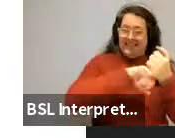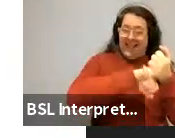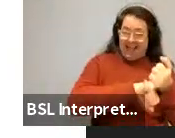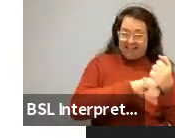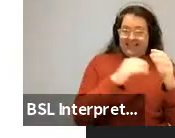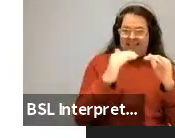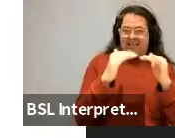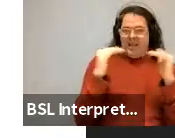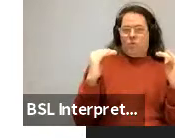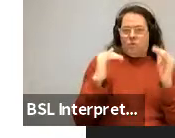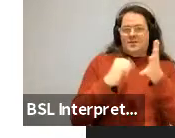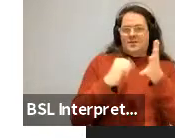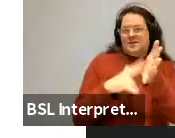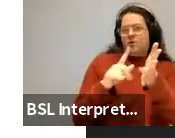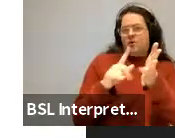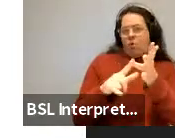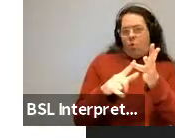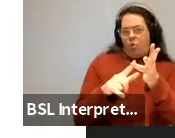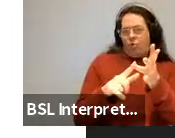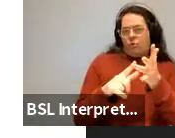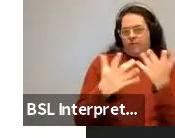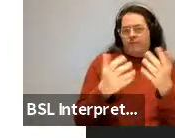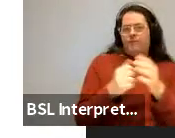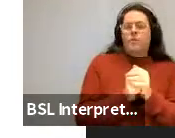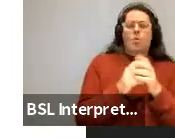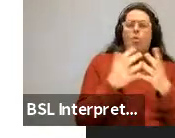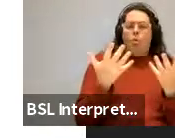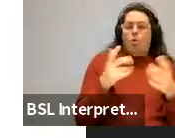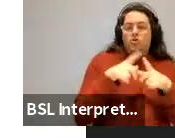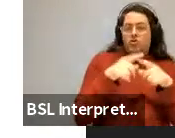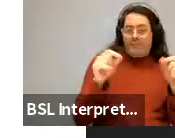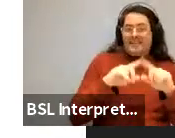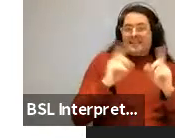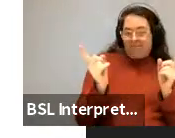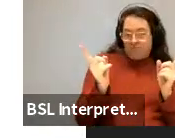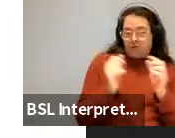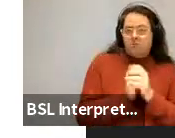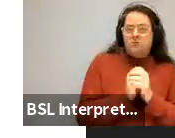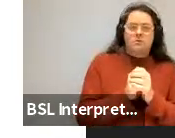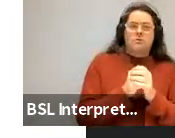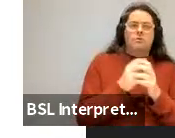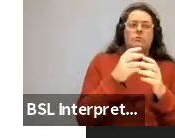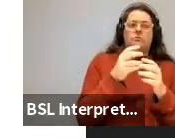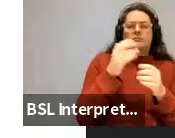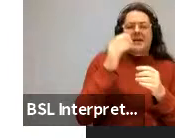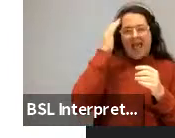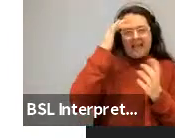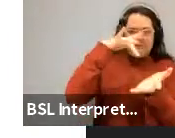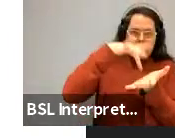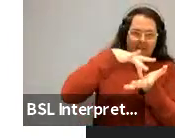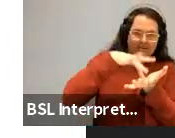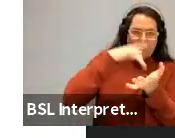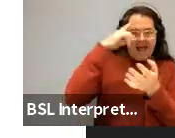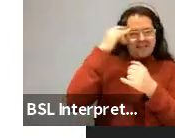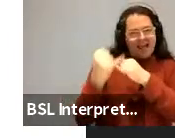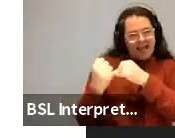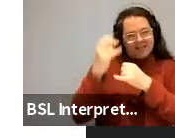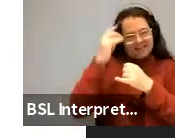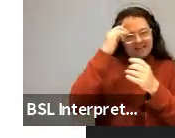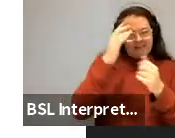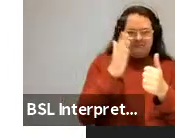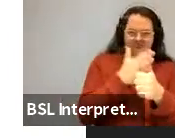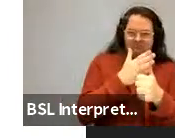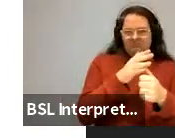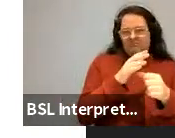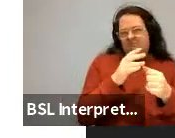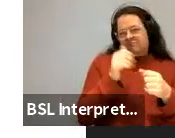know, a subject, an object, and a verb in Japanese. a head, head medial versus head final, different word order in English versus Japanese, for example.